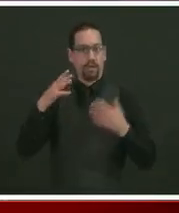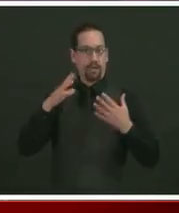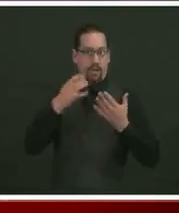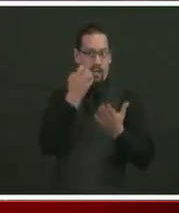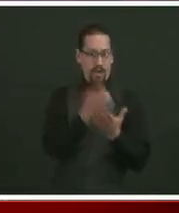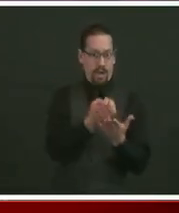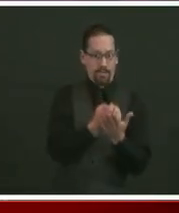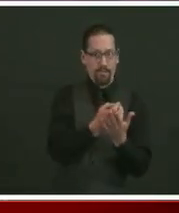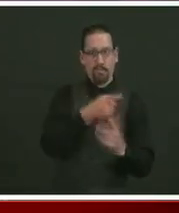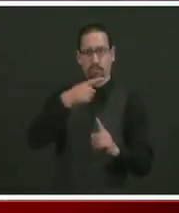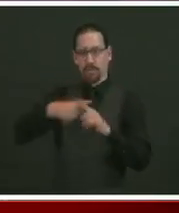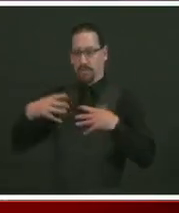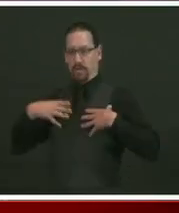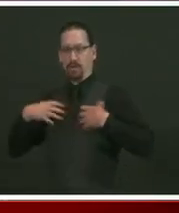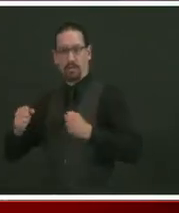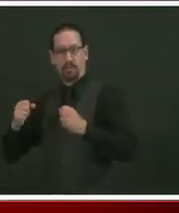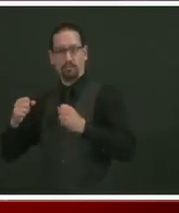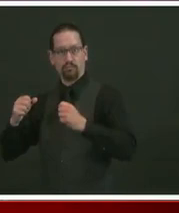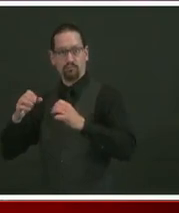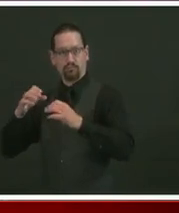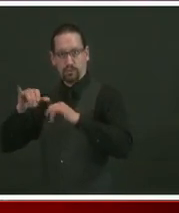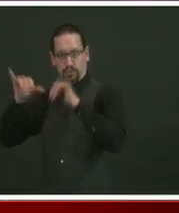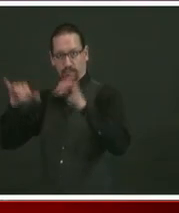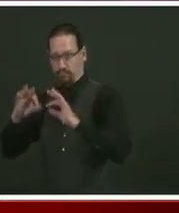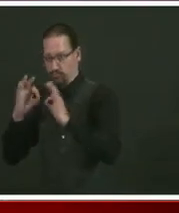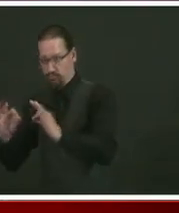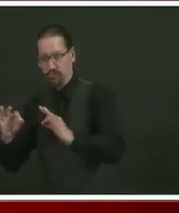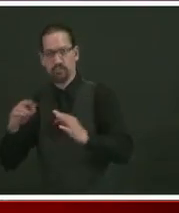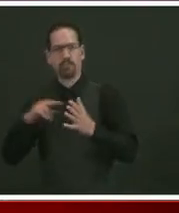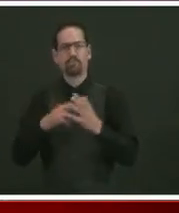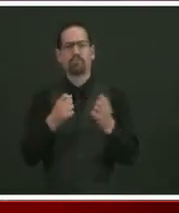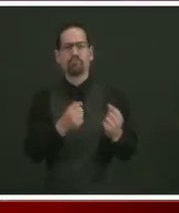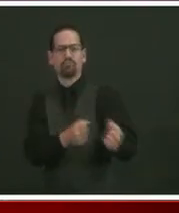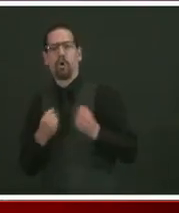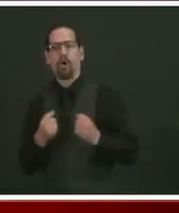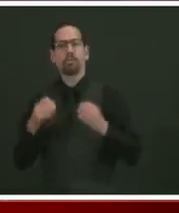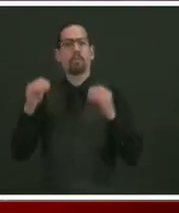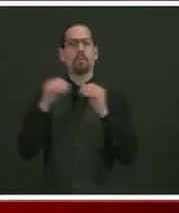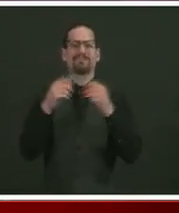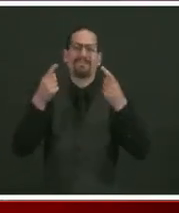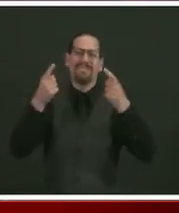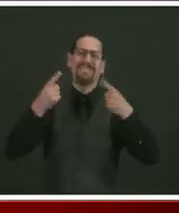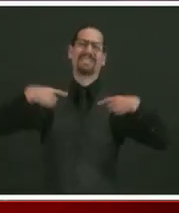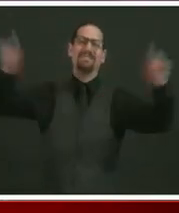stronger and more resilient and more effective than it was when we started.